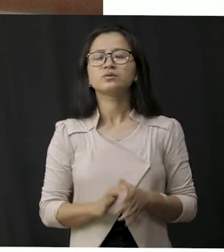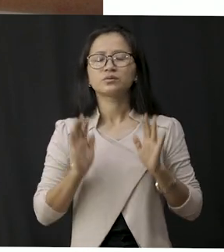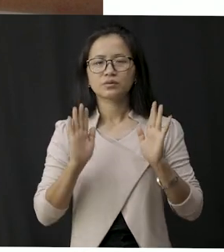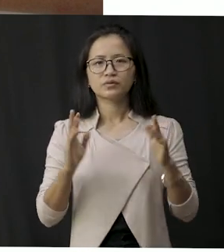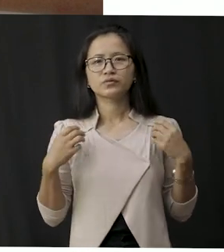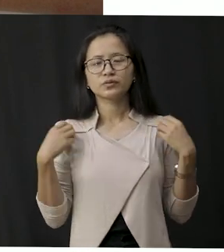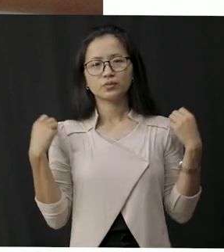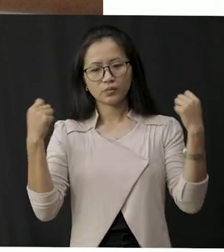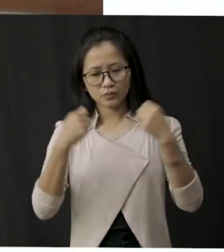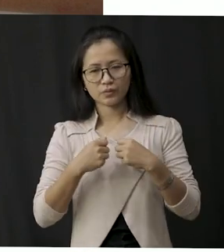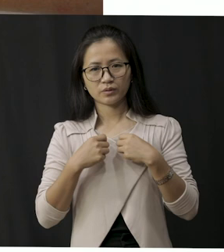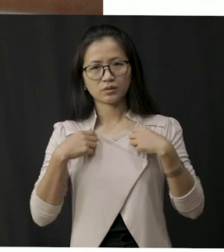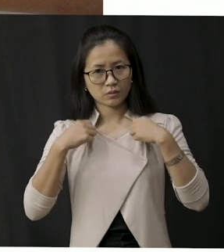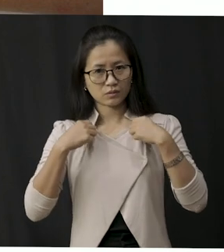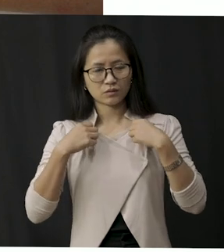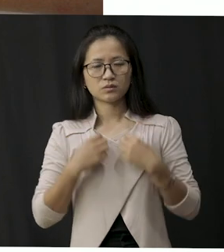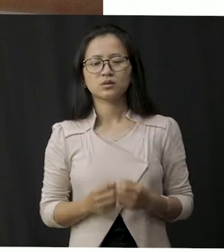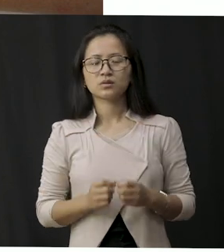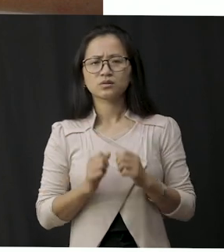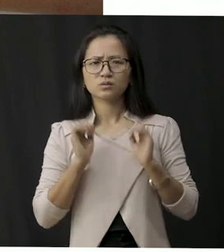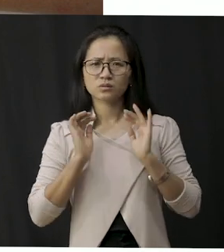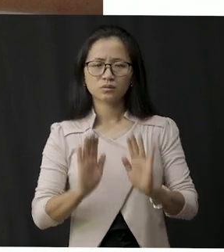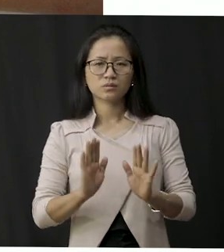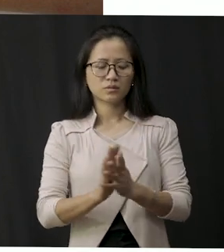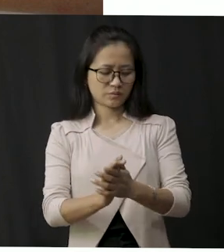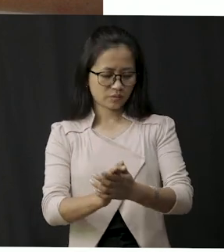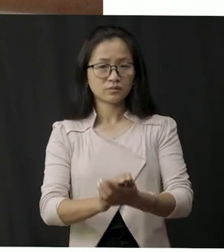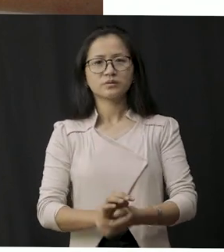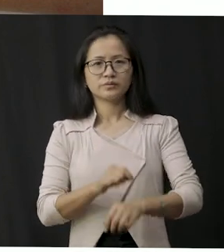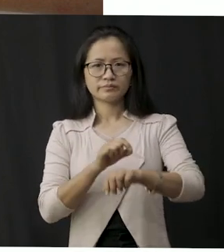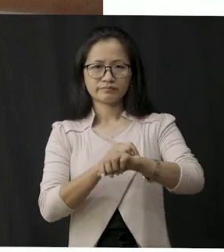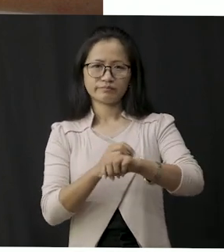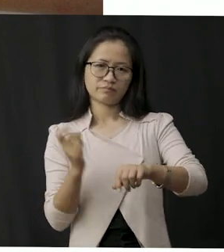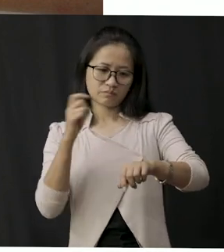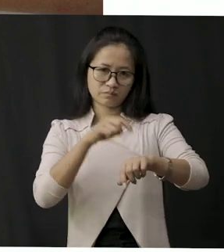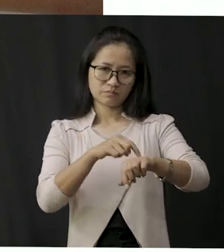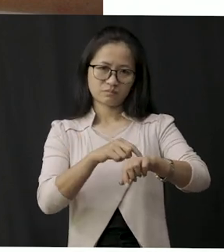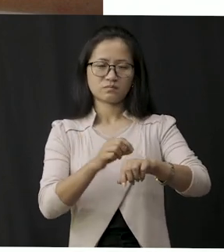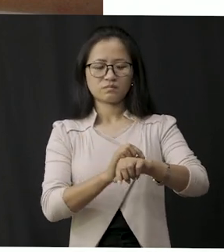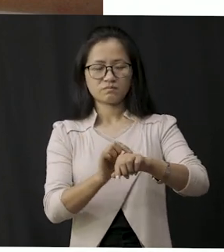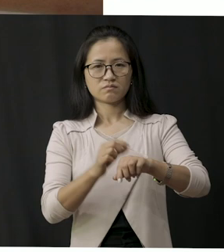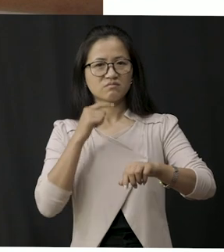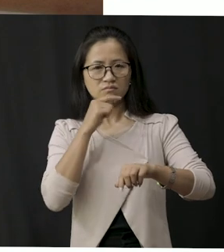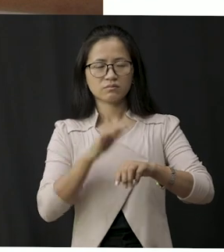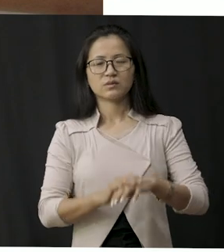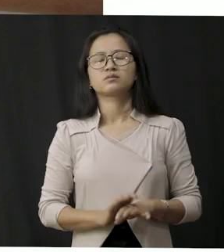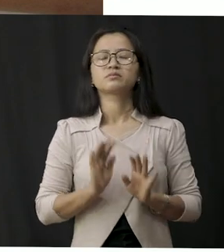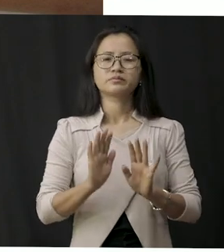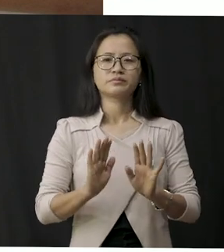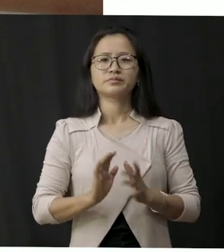clothes so that this type of insects does not attack our skin